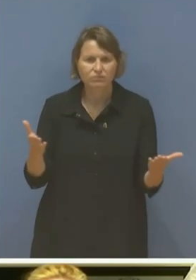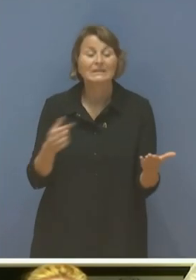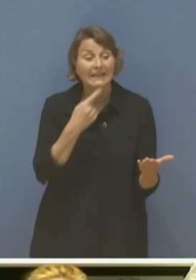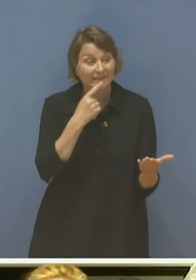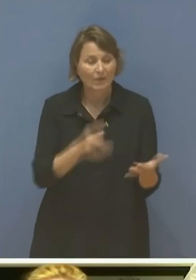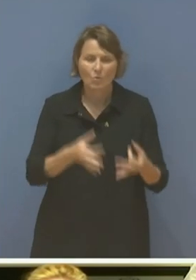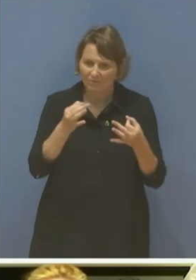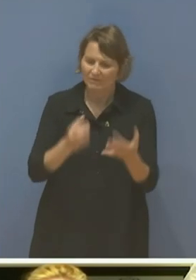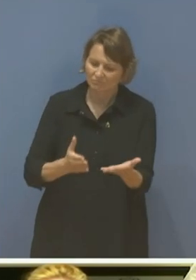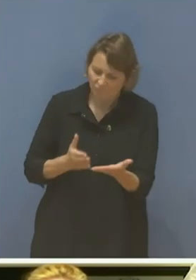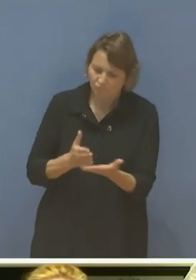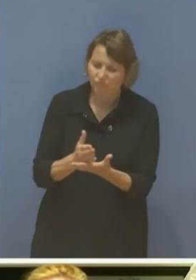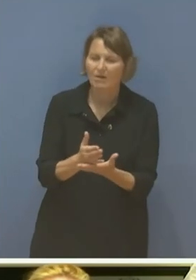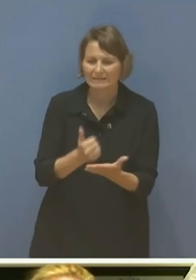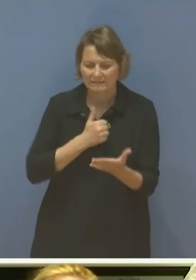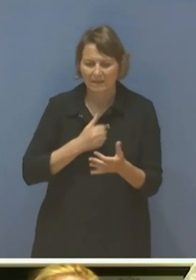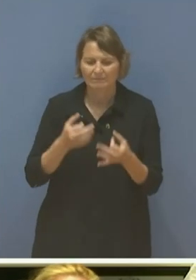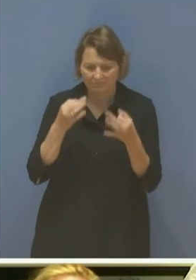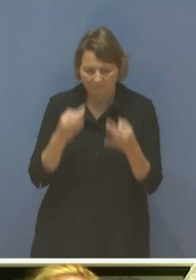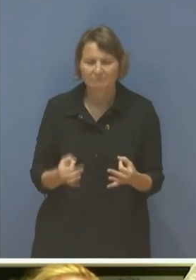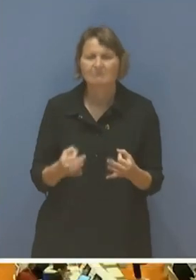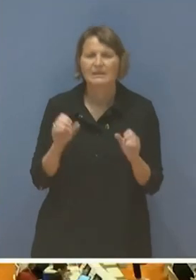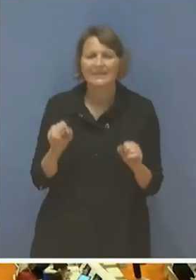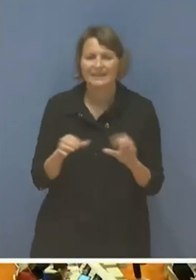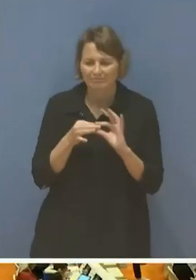Armenians in Atsakh. Thank you. Thank you.